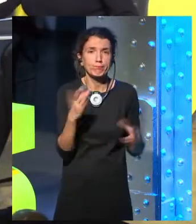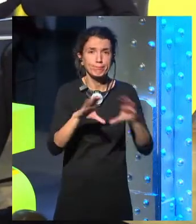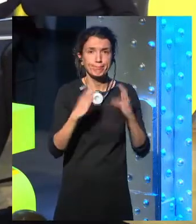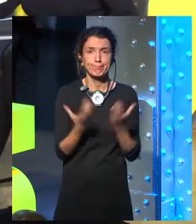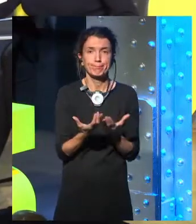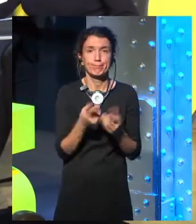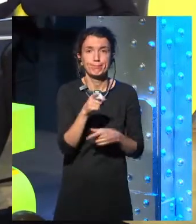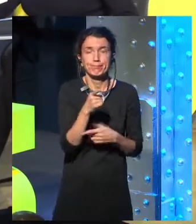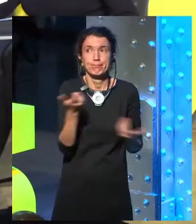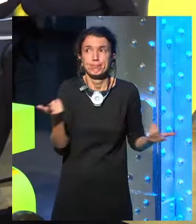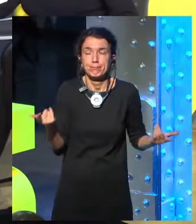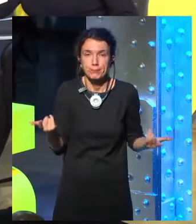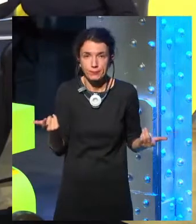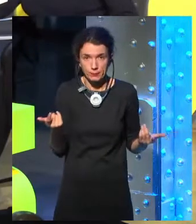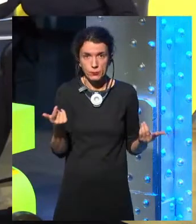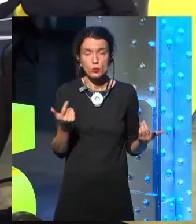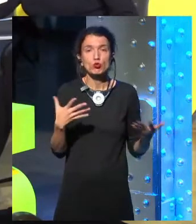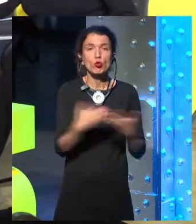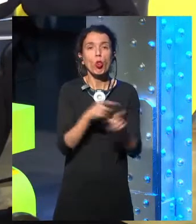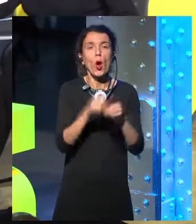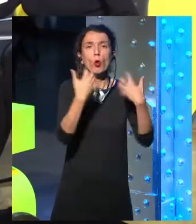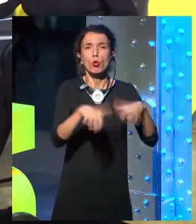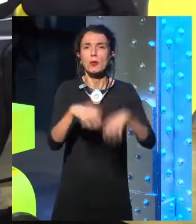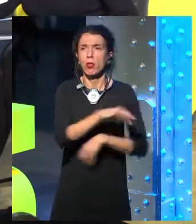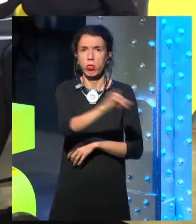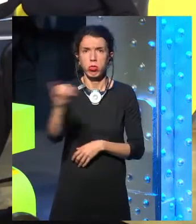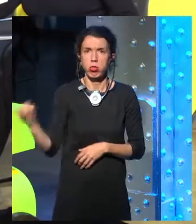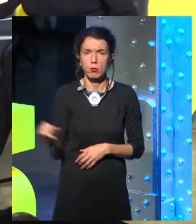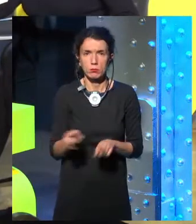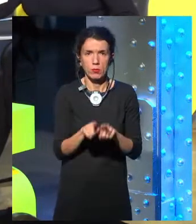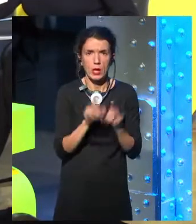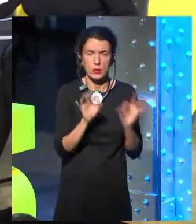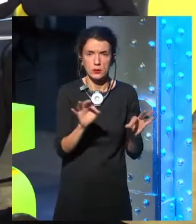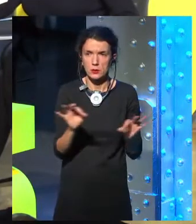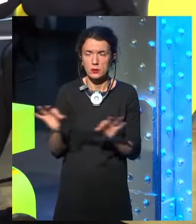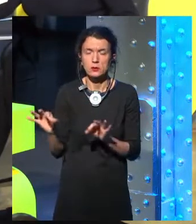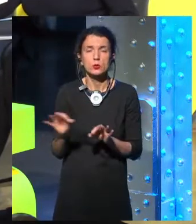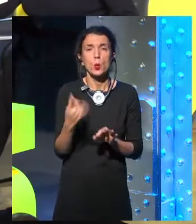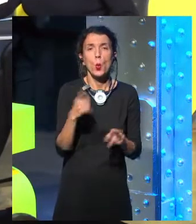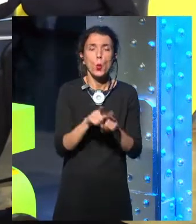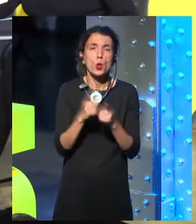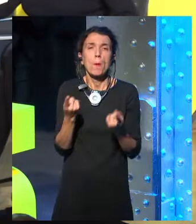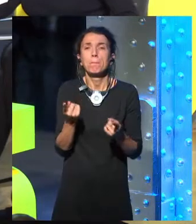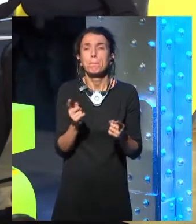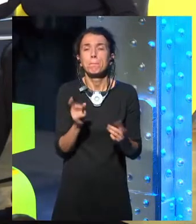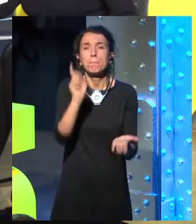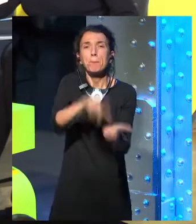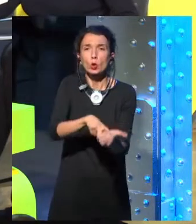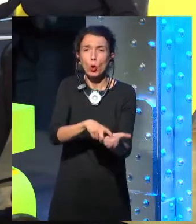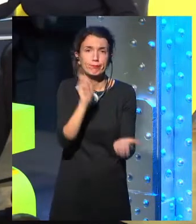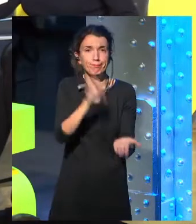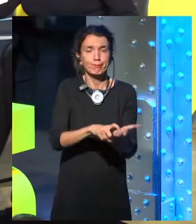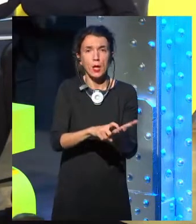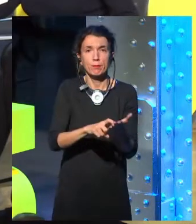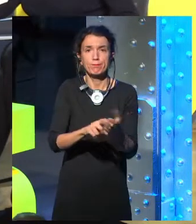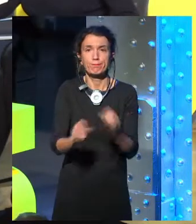and they press a button and they get the food. What is that? That is not a future that I think anybody wants. I think a future is somewhere